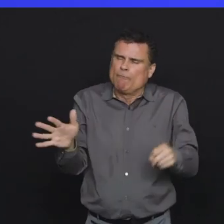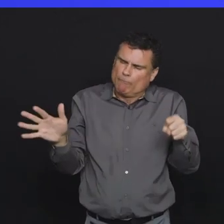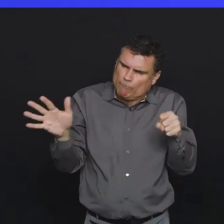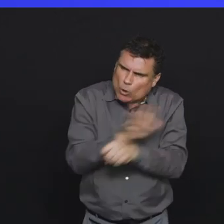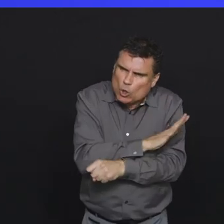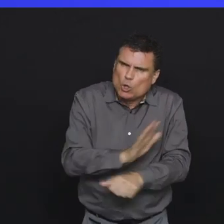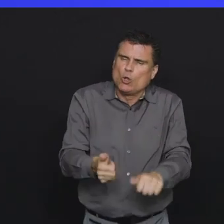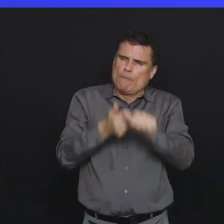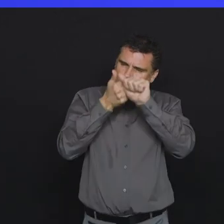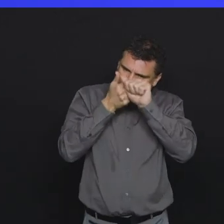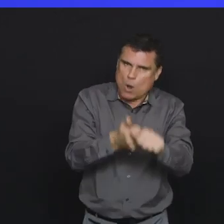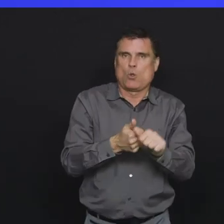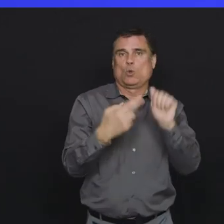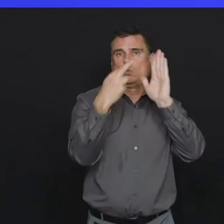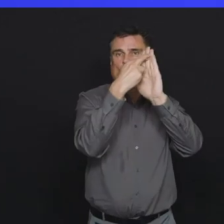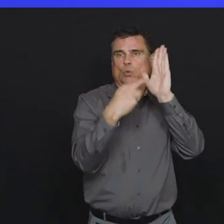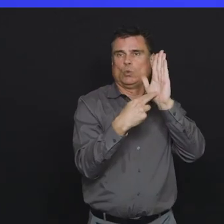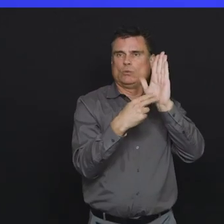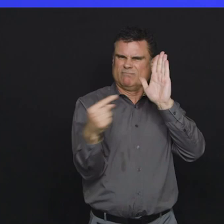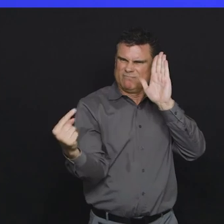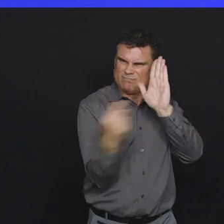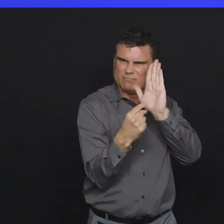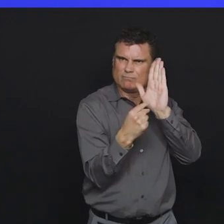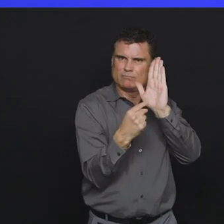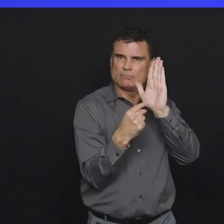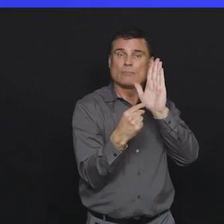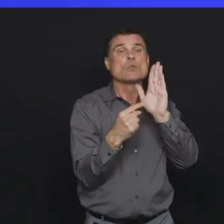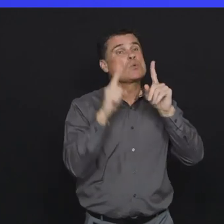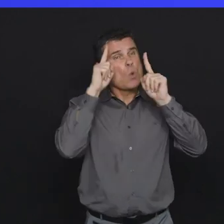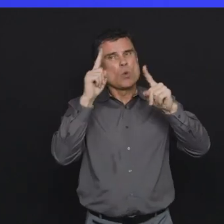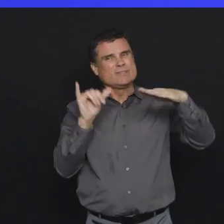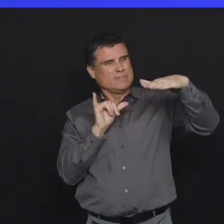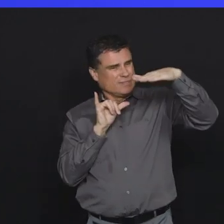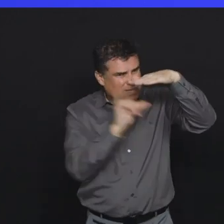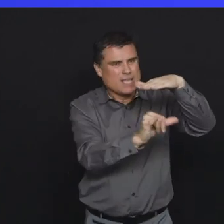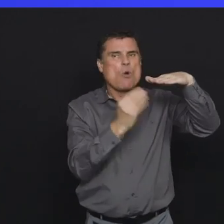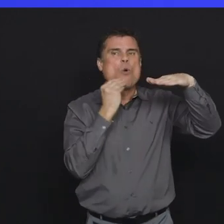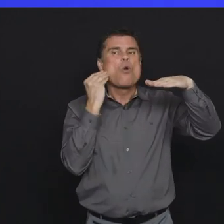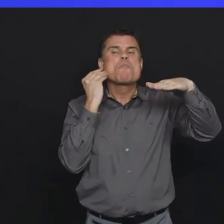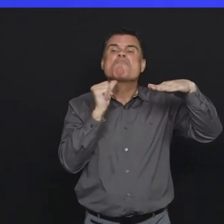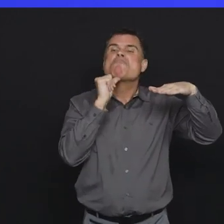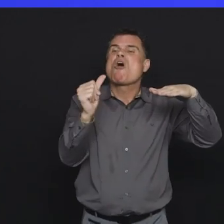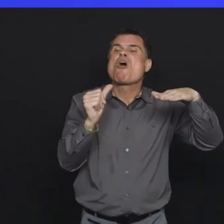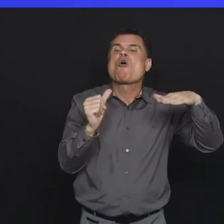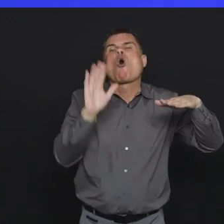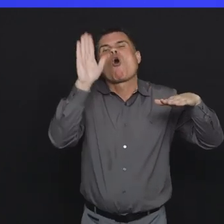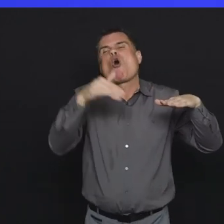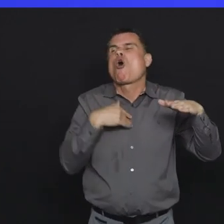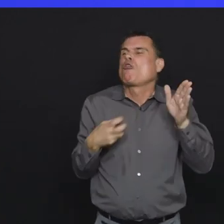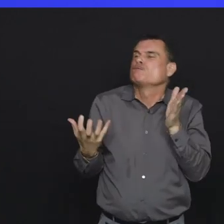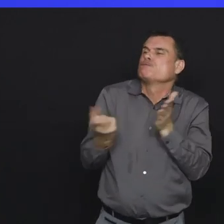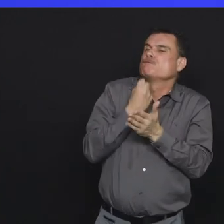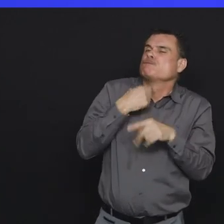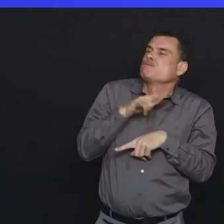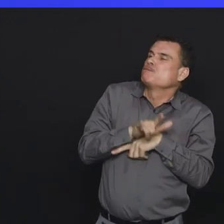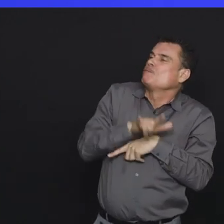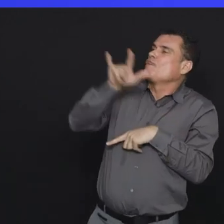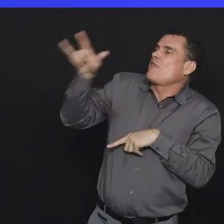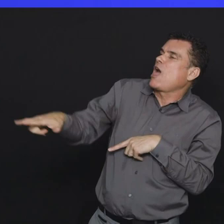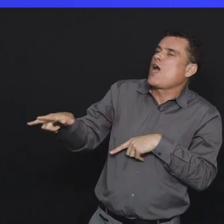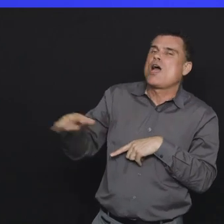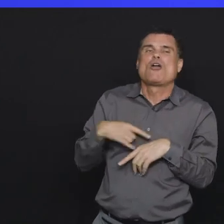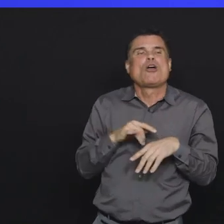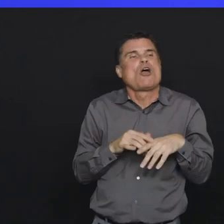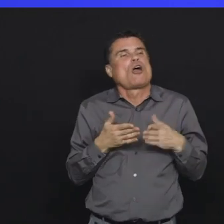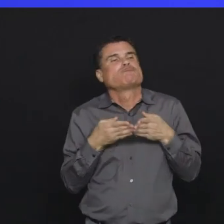percent commitment to the idea if you're required to self-isolate, to self-isolate. 100 percent commitment to not take unnecessary